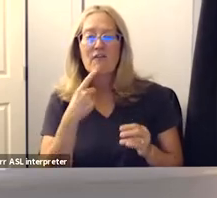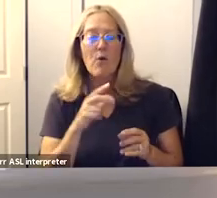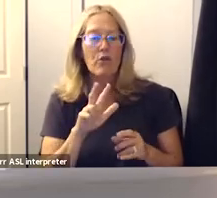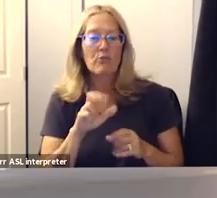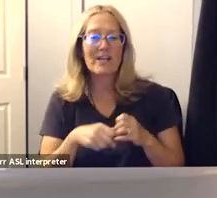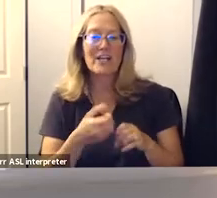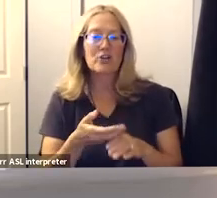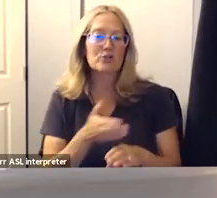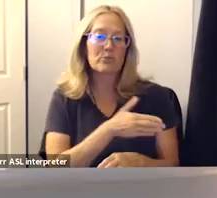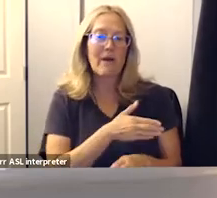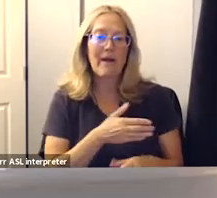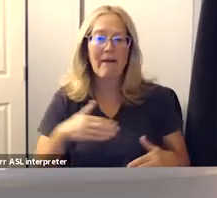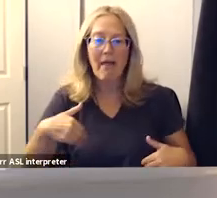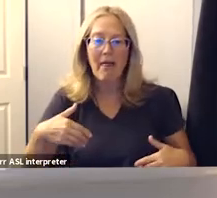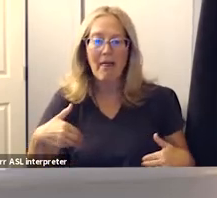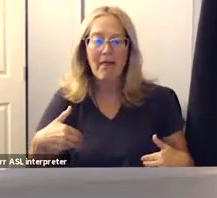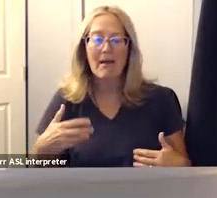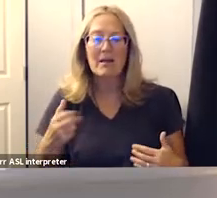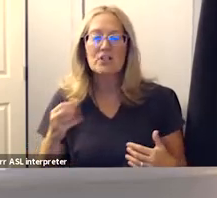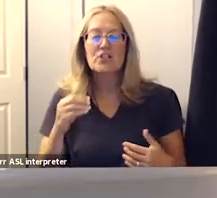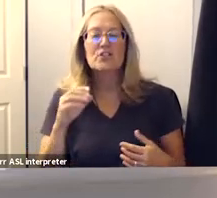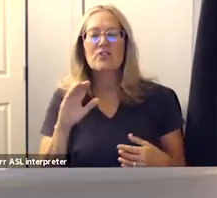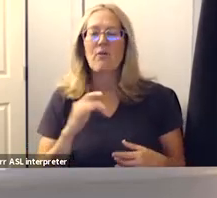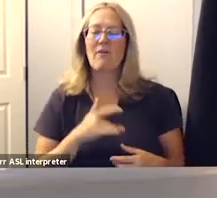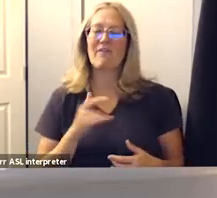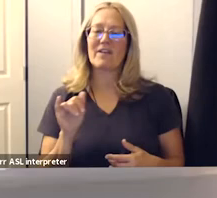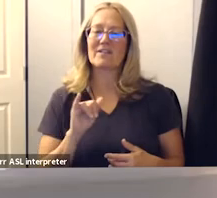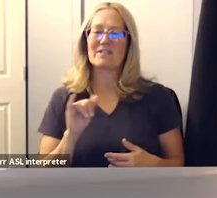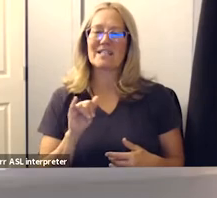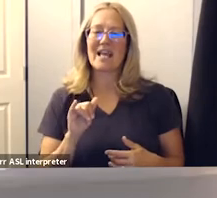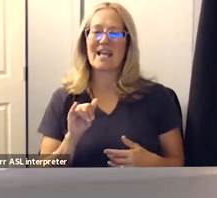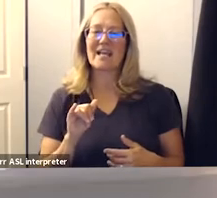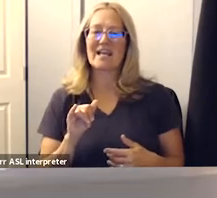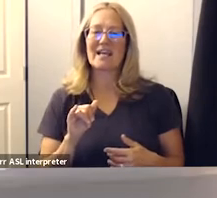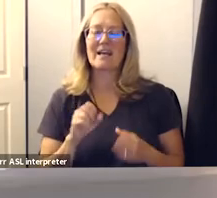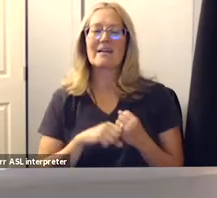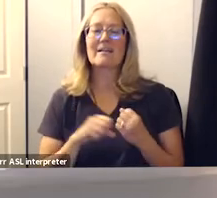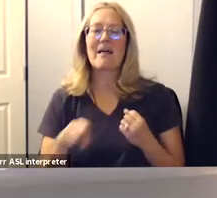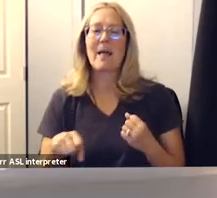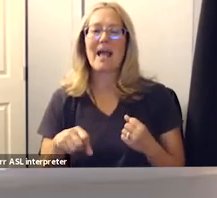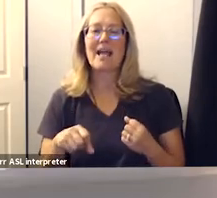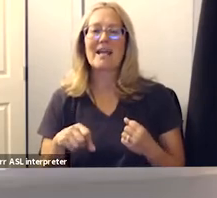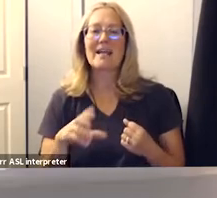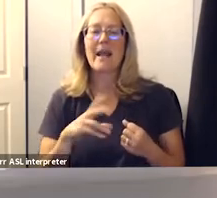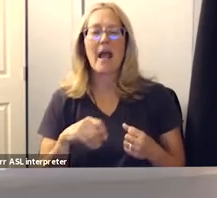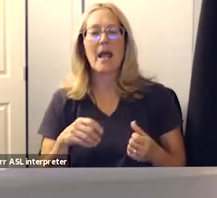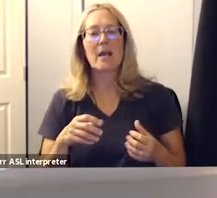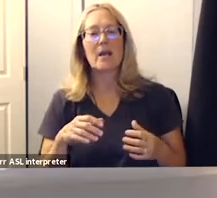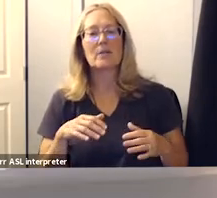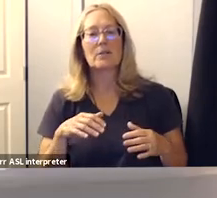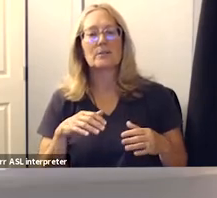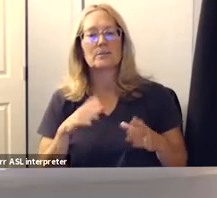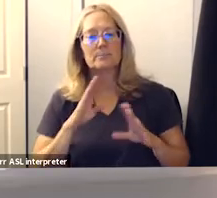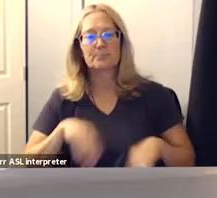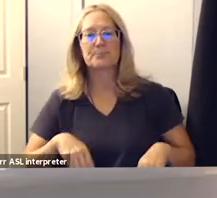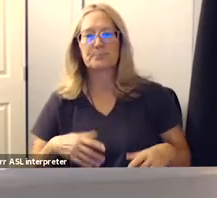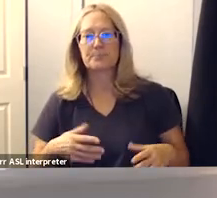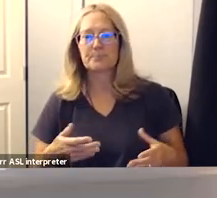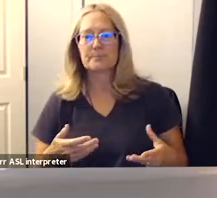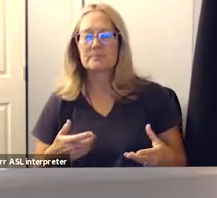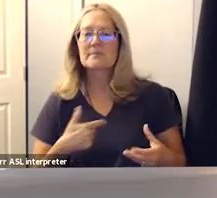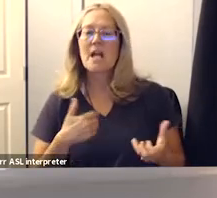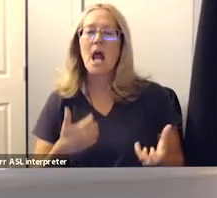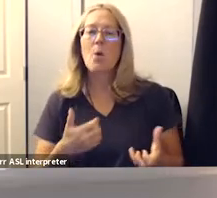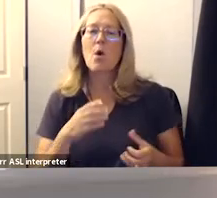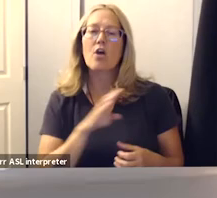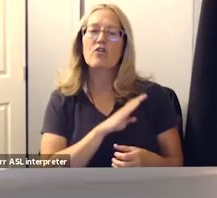previously and so it just feels like there was this lag and this inertia to moving forward so i would like the